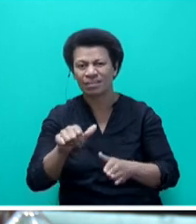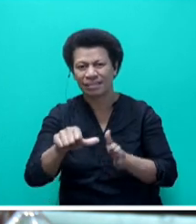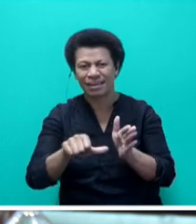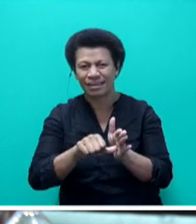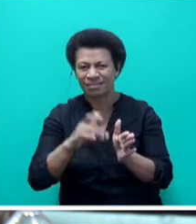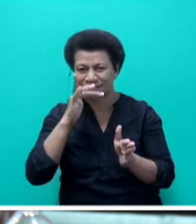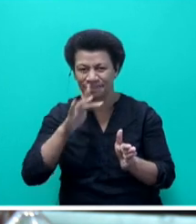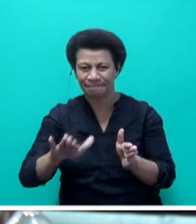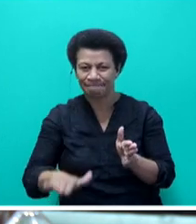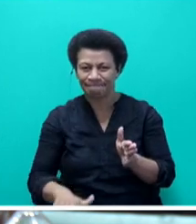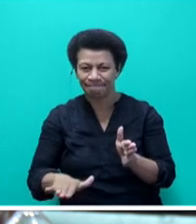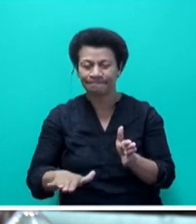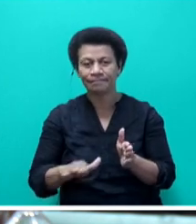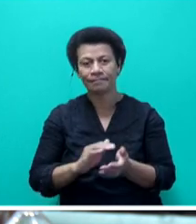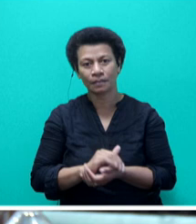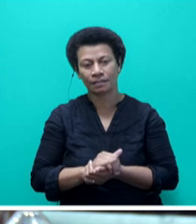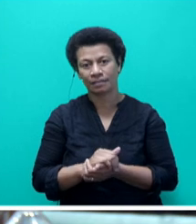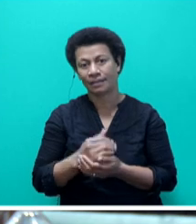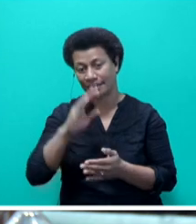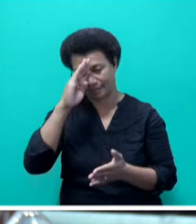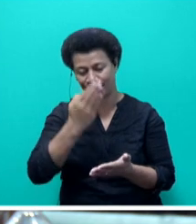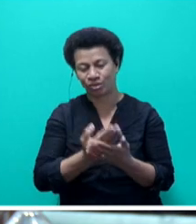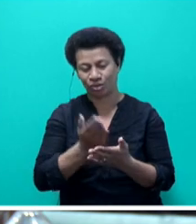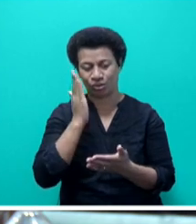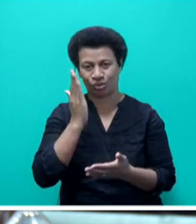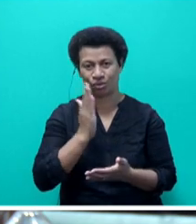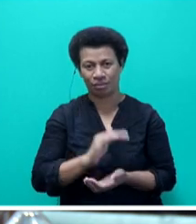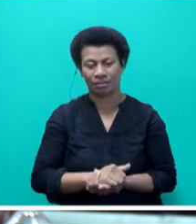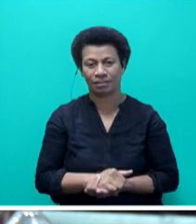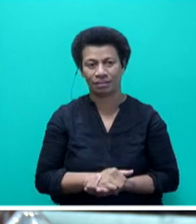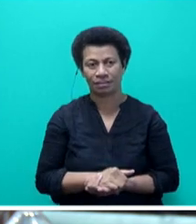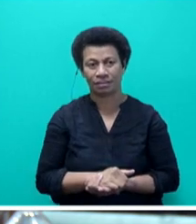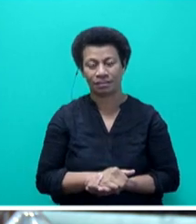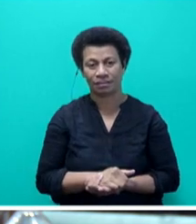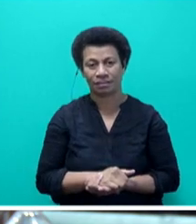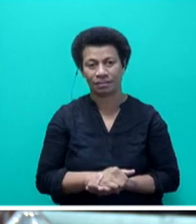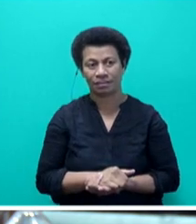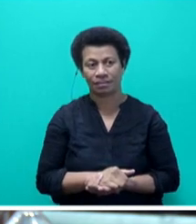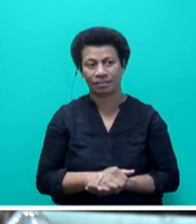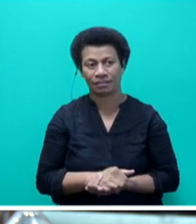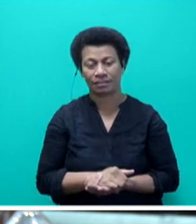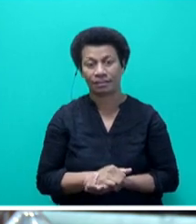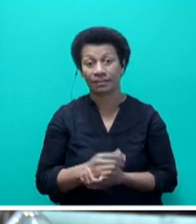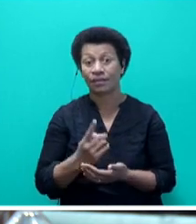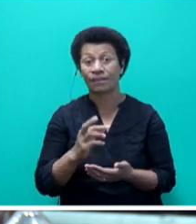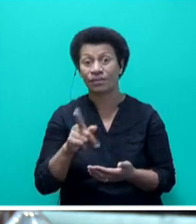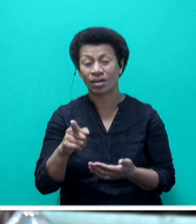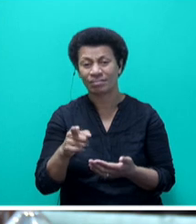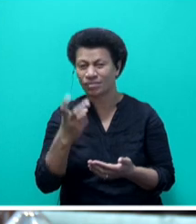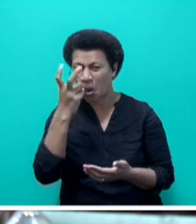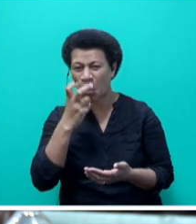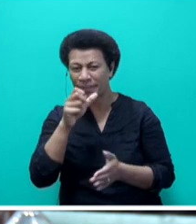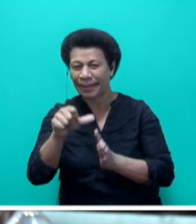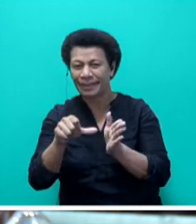and school-going age, and all students in school. So, just in respect of the pensioners after-care and social